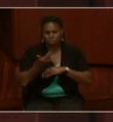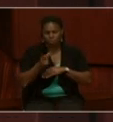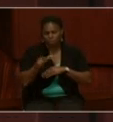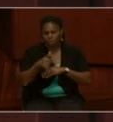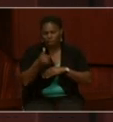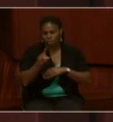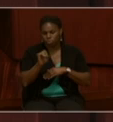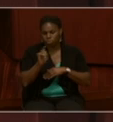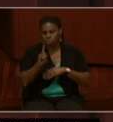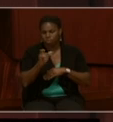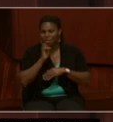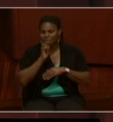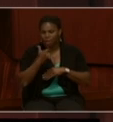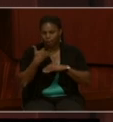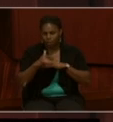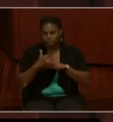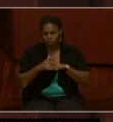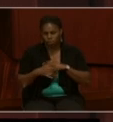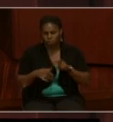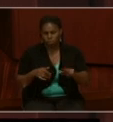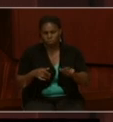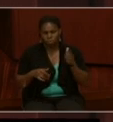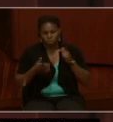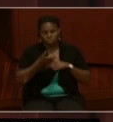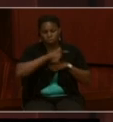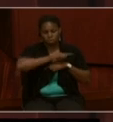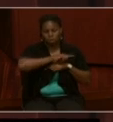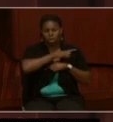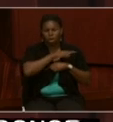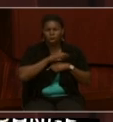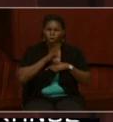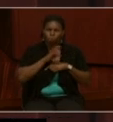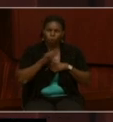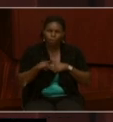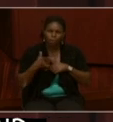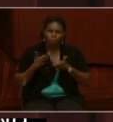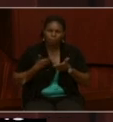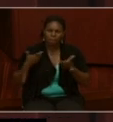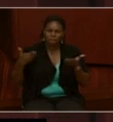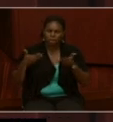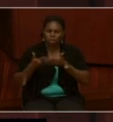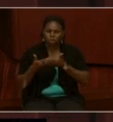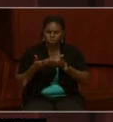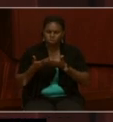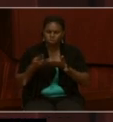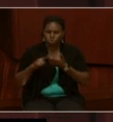not available? Well, the closer you get to present day, then